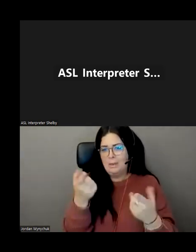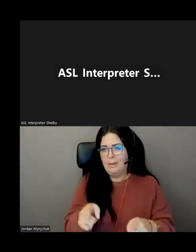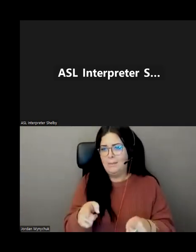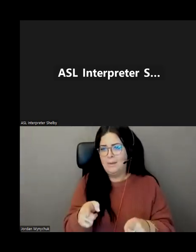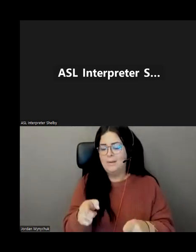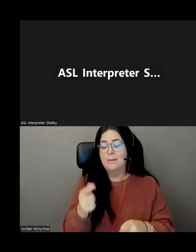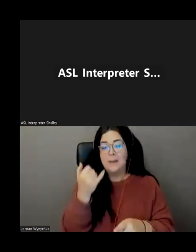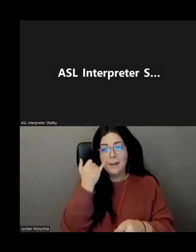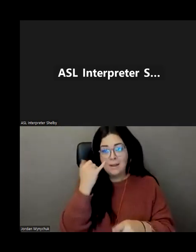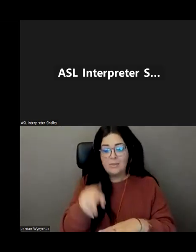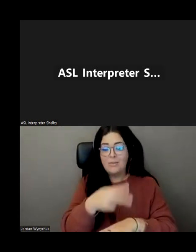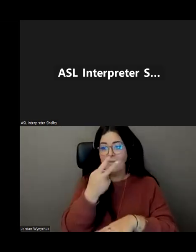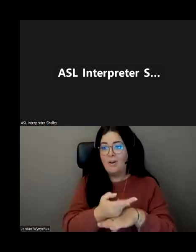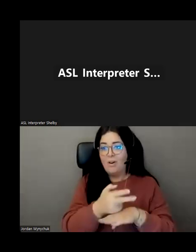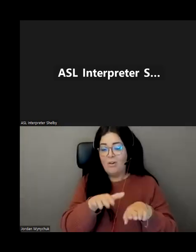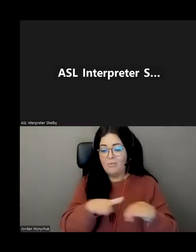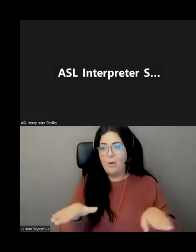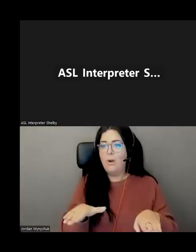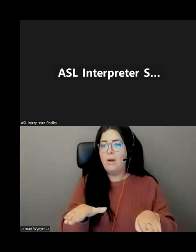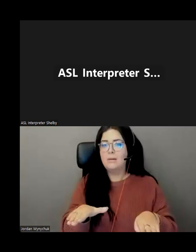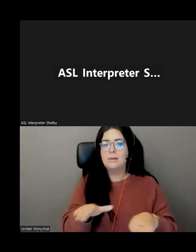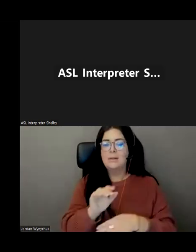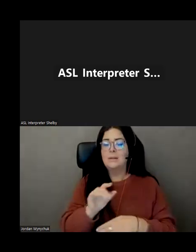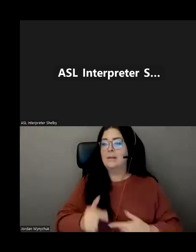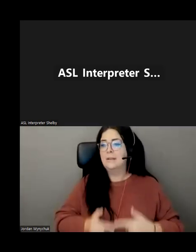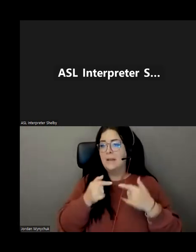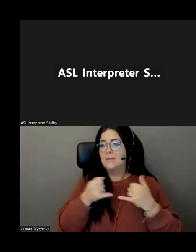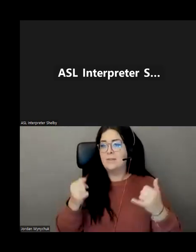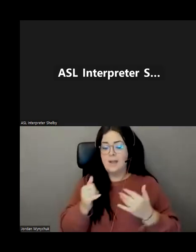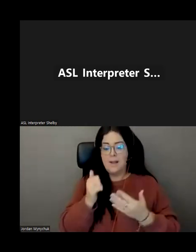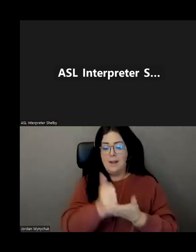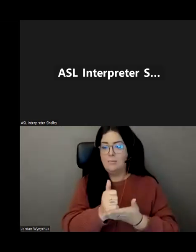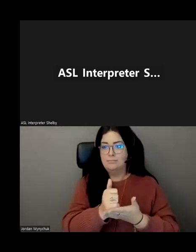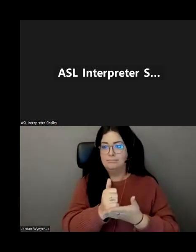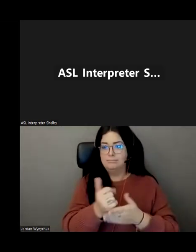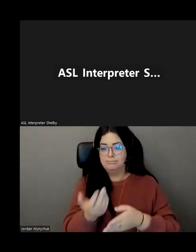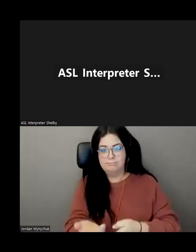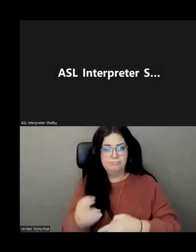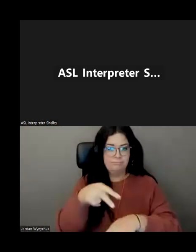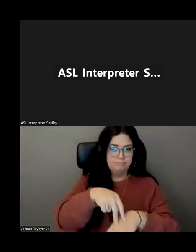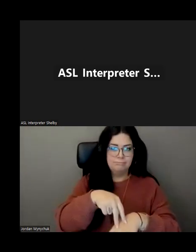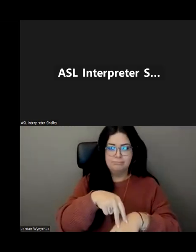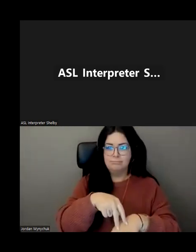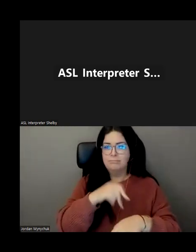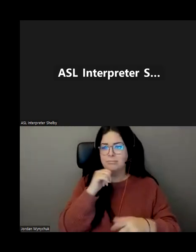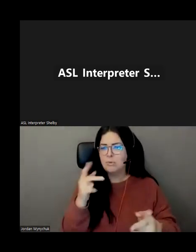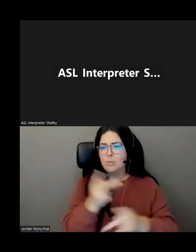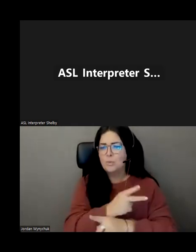possible um so we can uh we can prevent uh further complications yeah